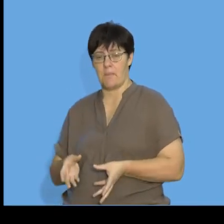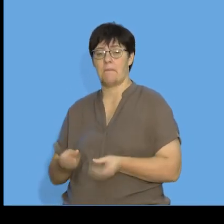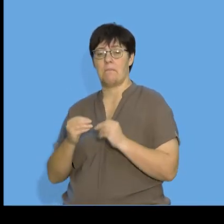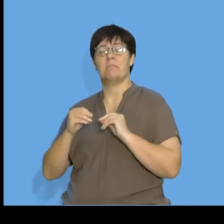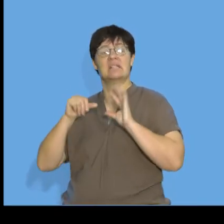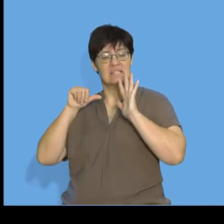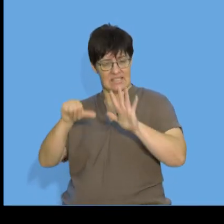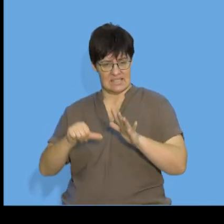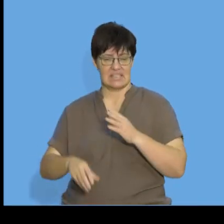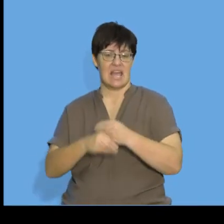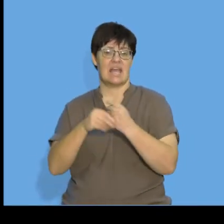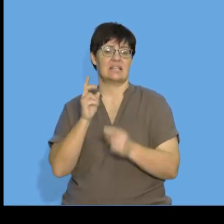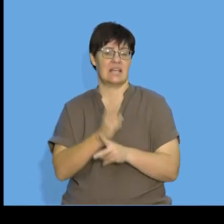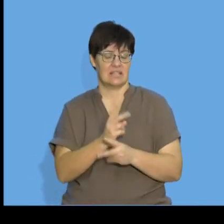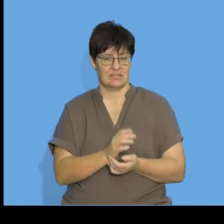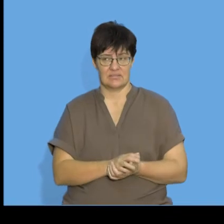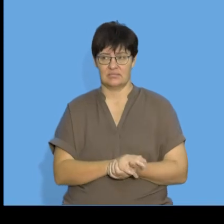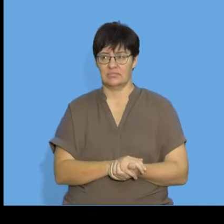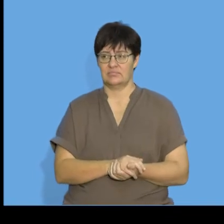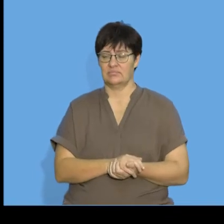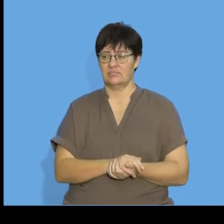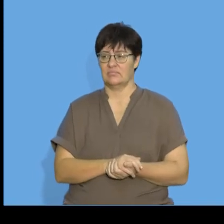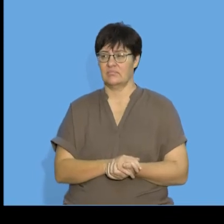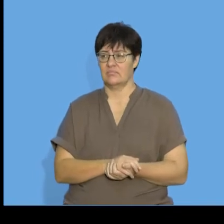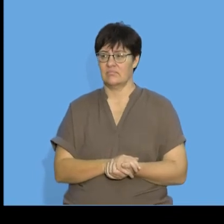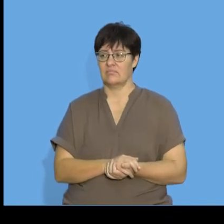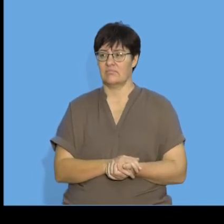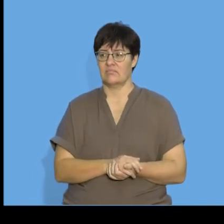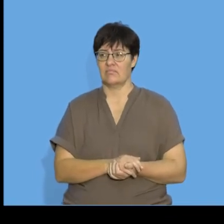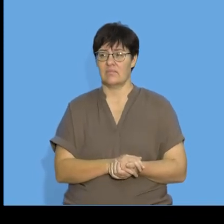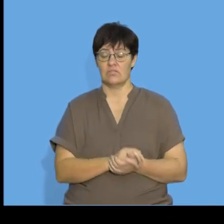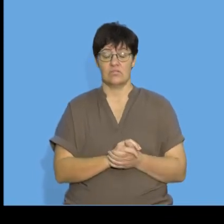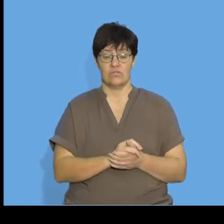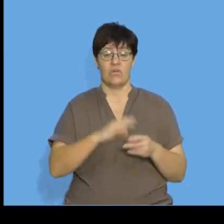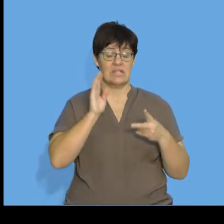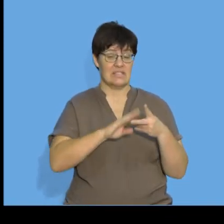can see that positive 6 was added so my second difference